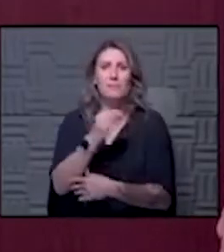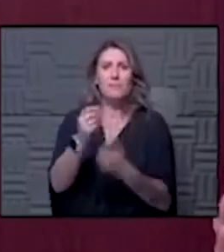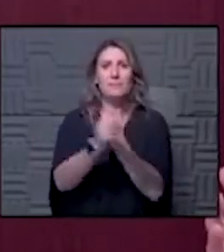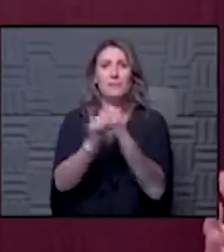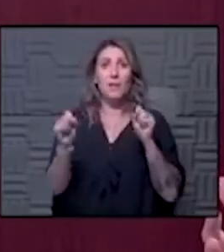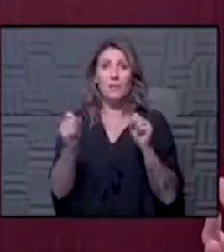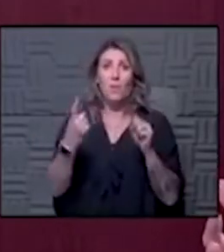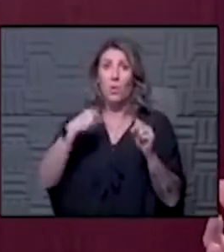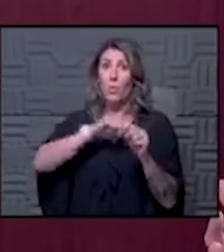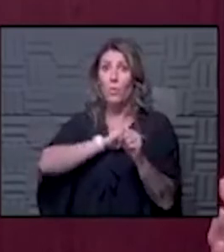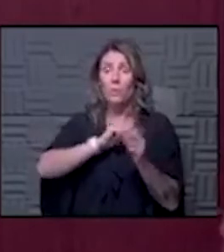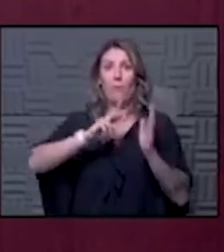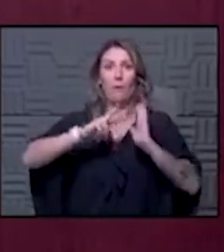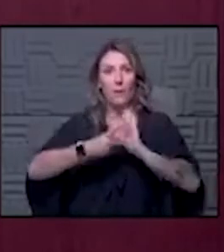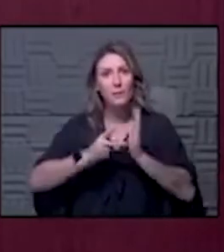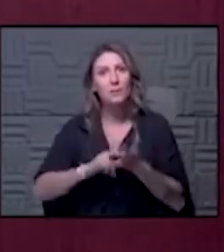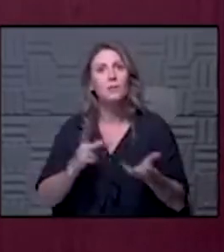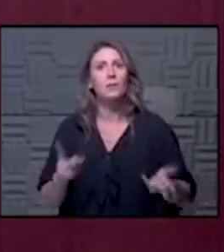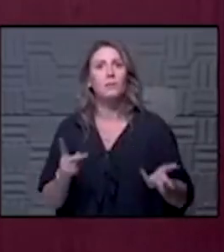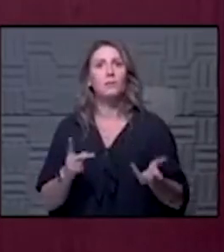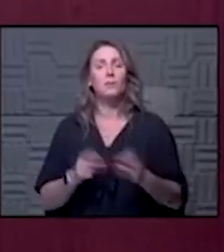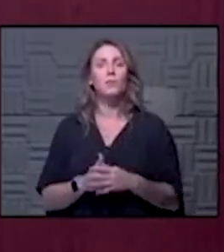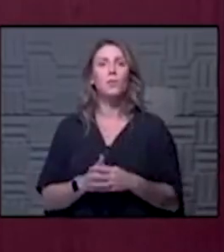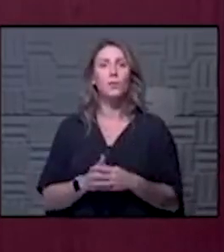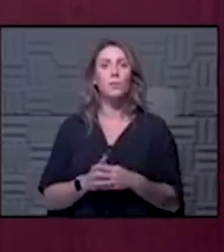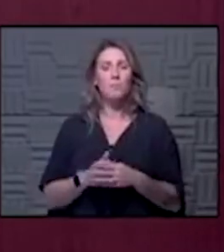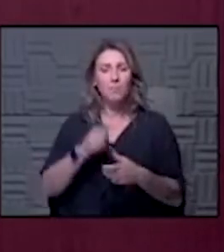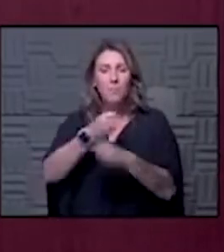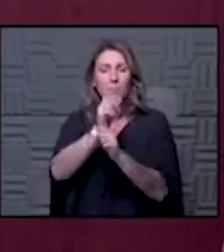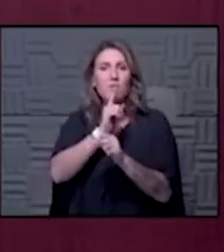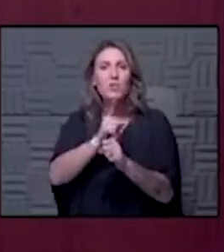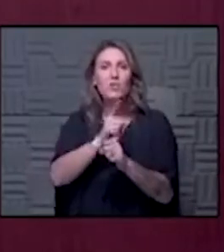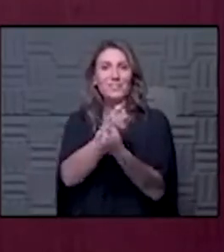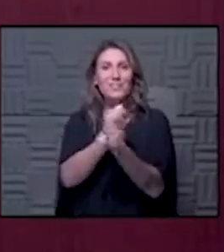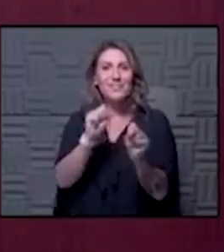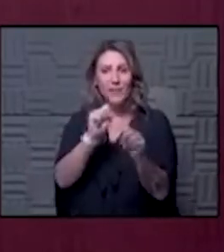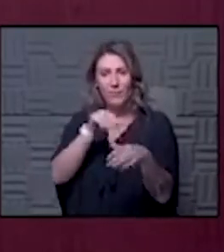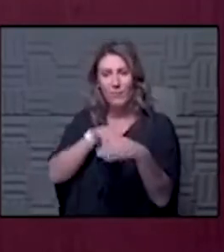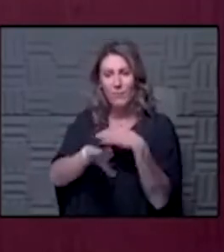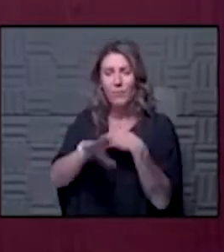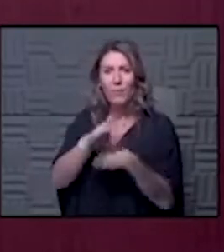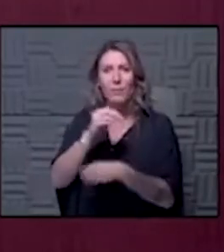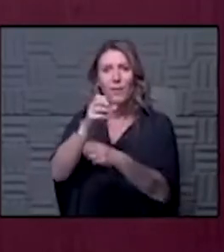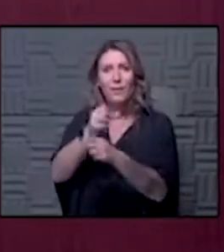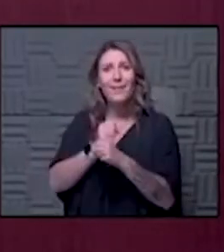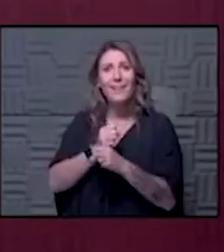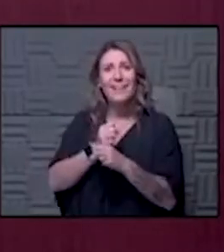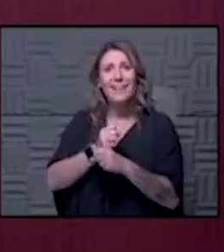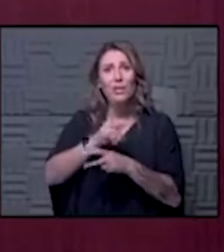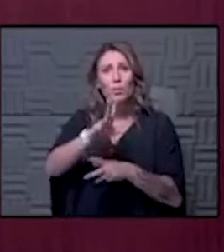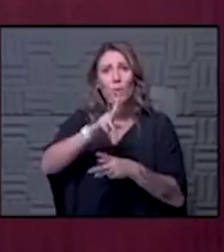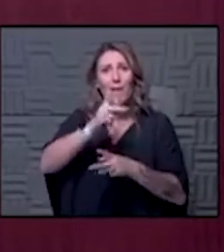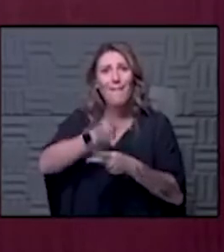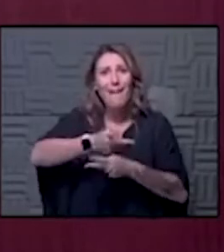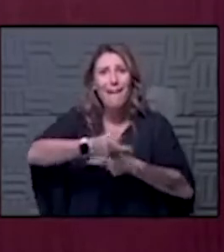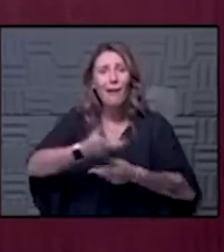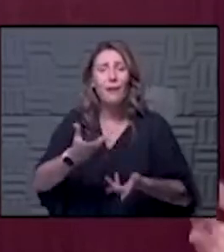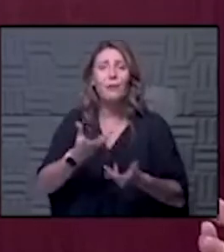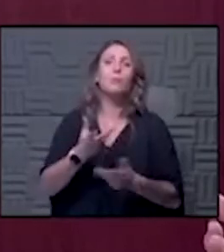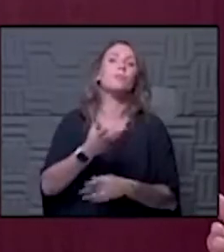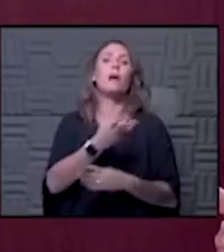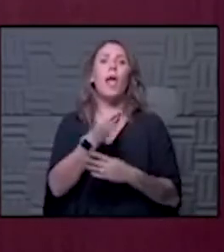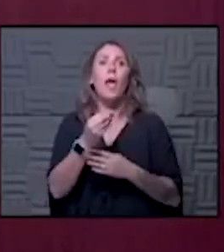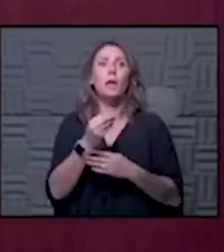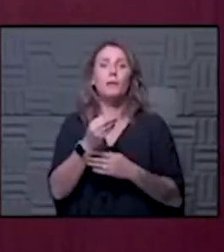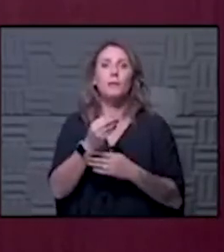incredibly intentional here about ensuring that it is safe to come in and receive care and to avoid care